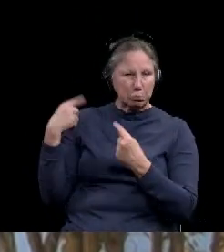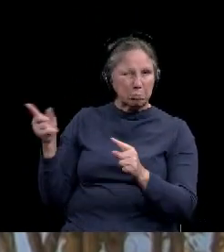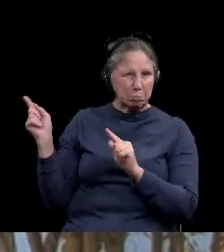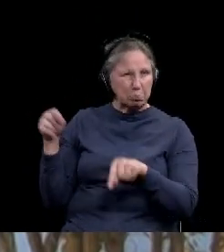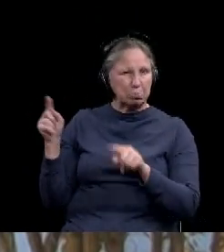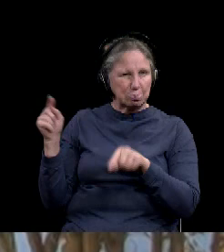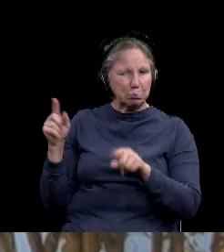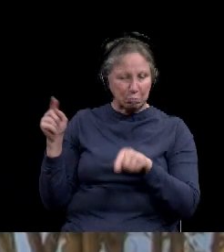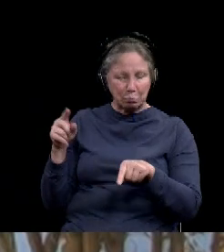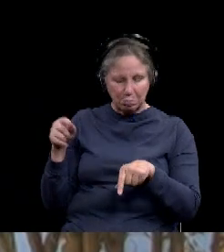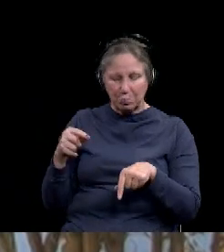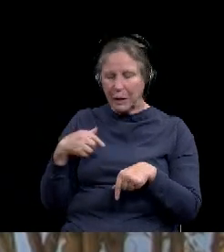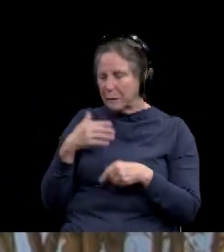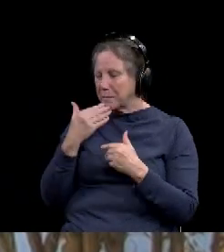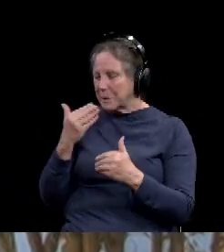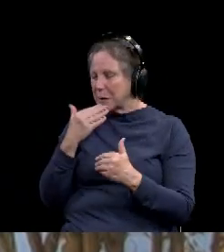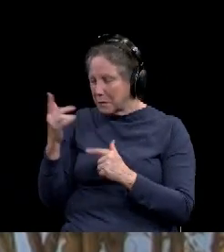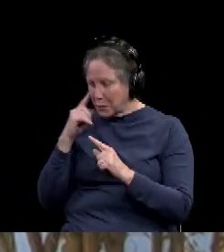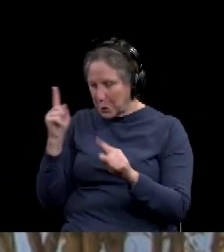y'all are repeat, um,